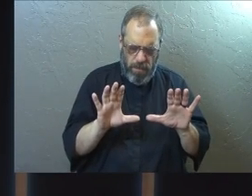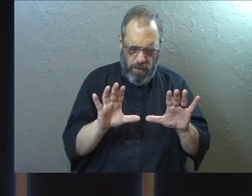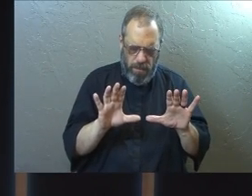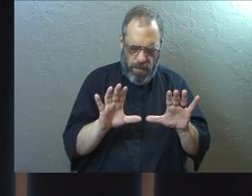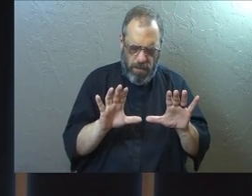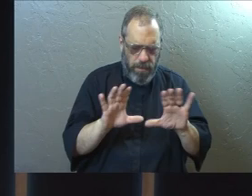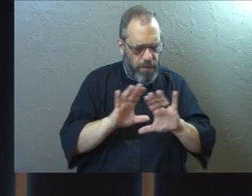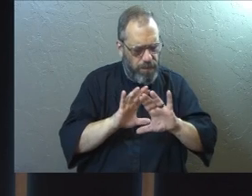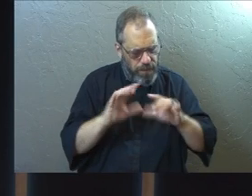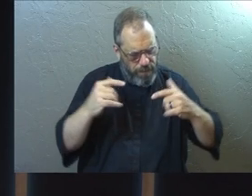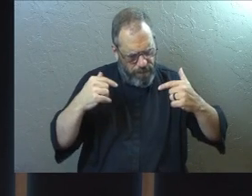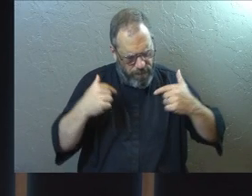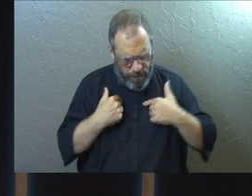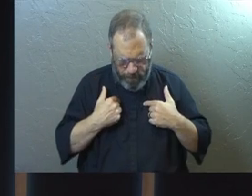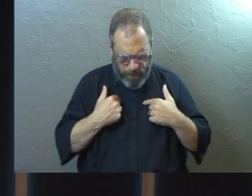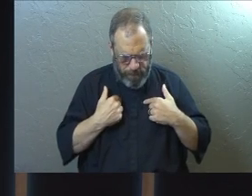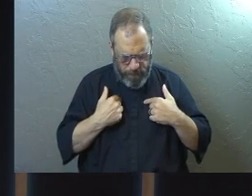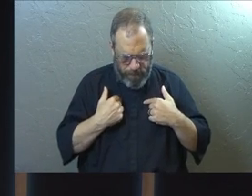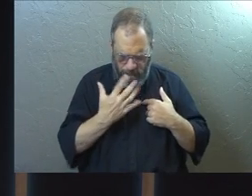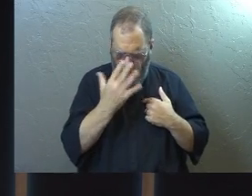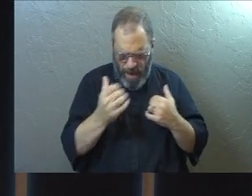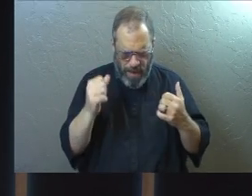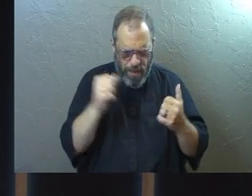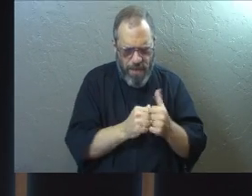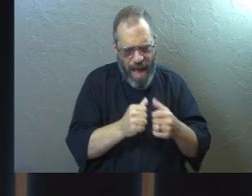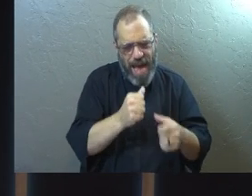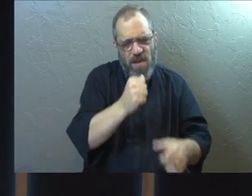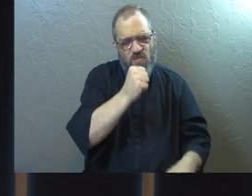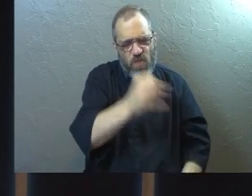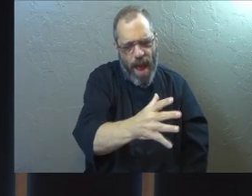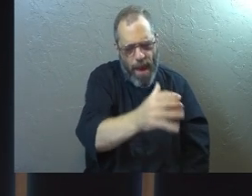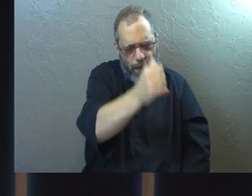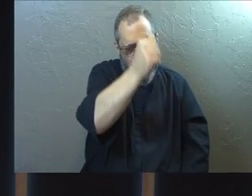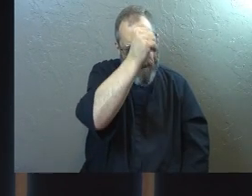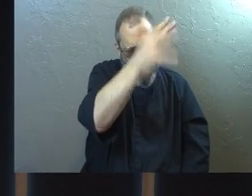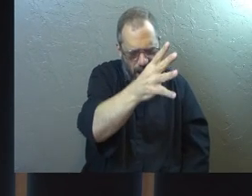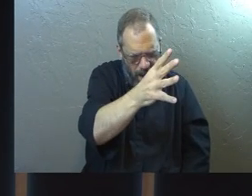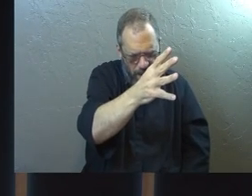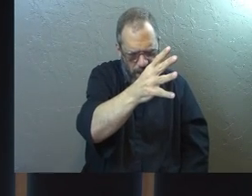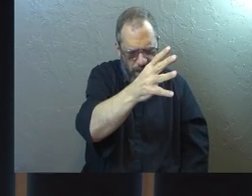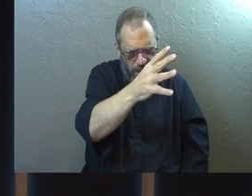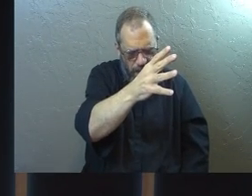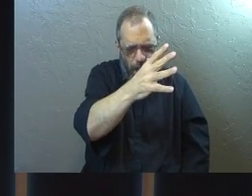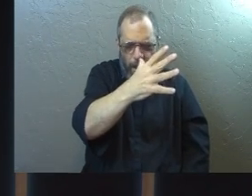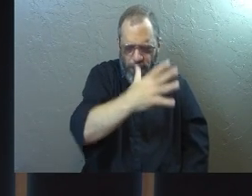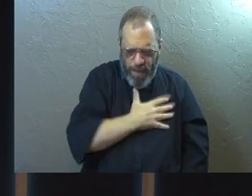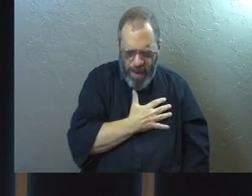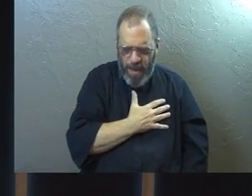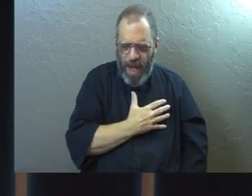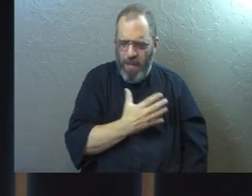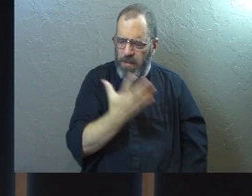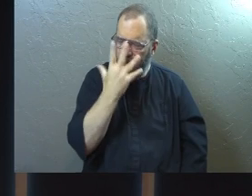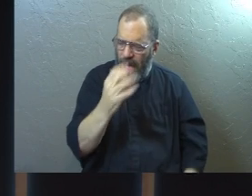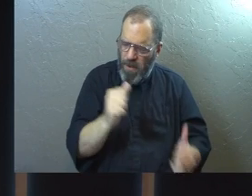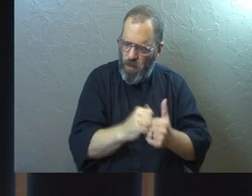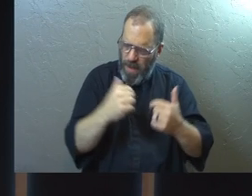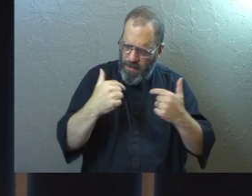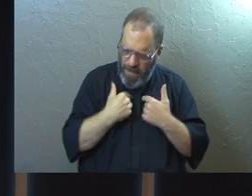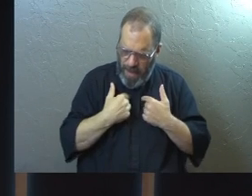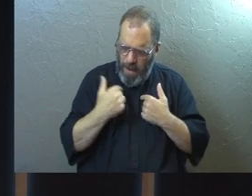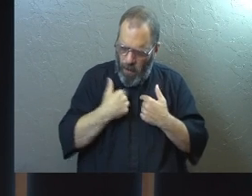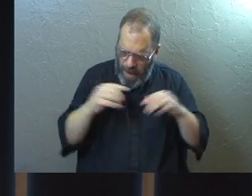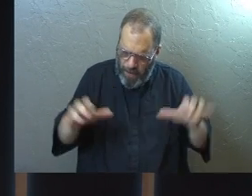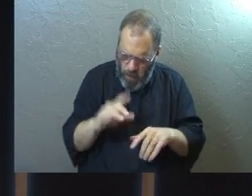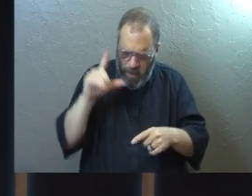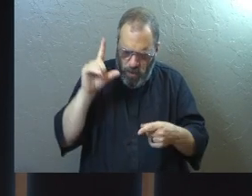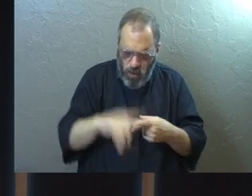is that I'm not just mad at my grandparents for what they did to my parents. I'm going to have to start being mad at myself for what I'm